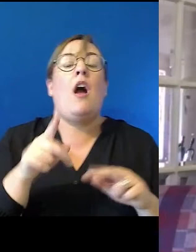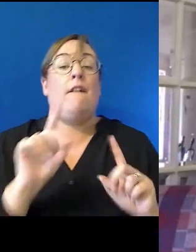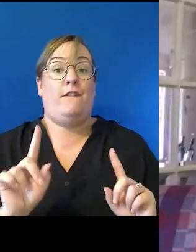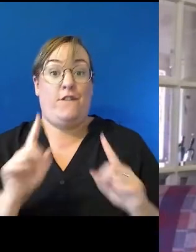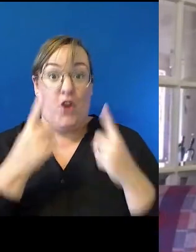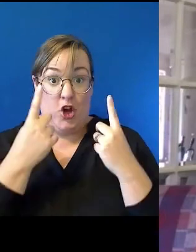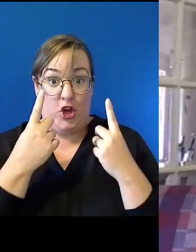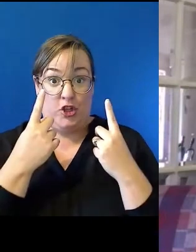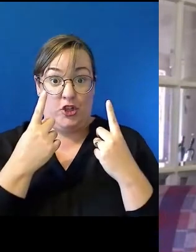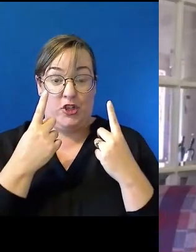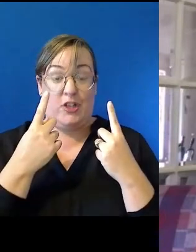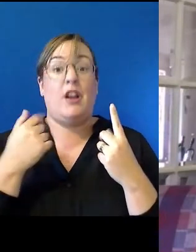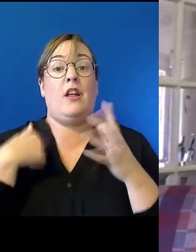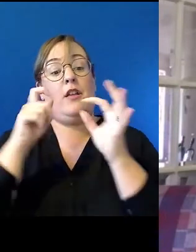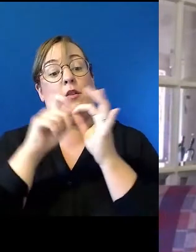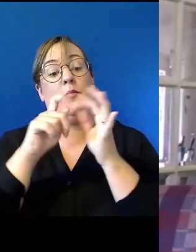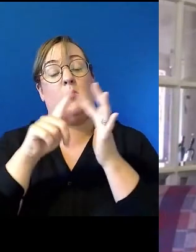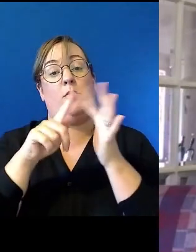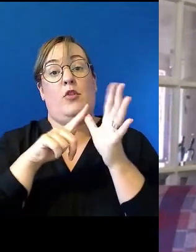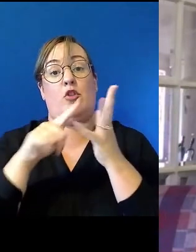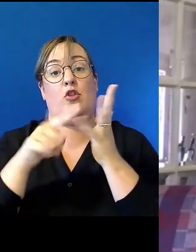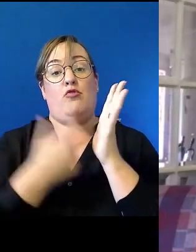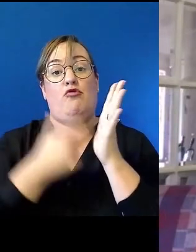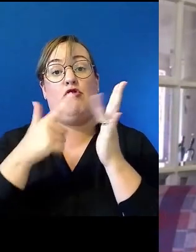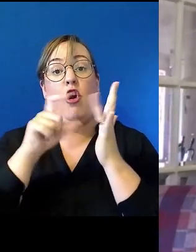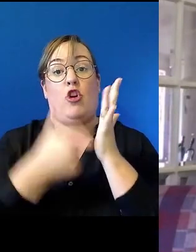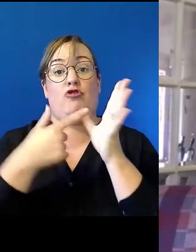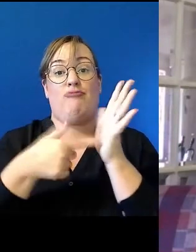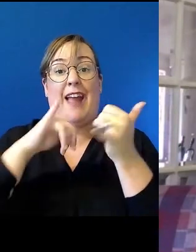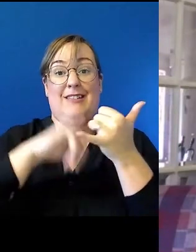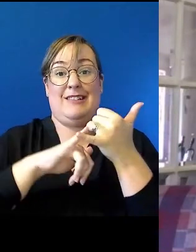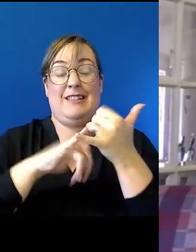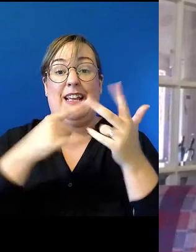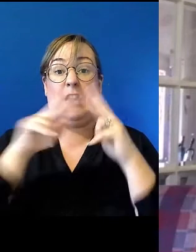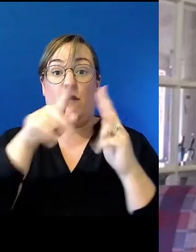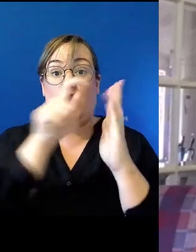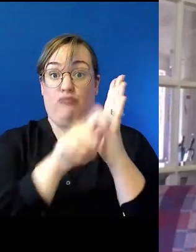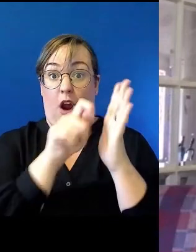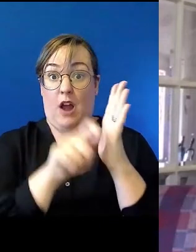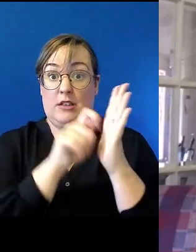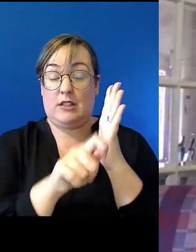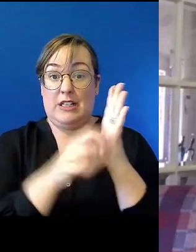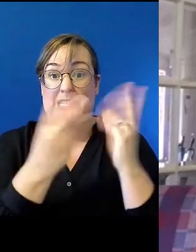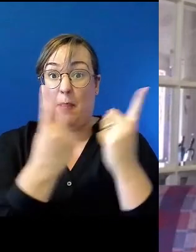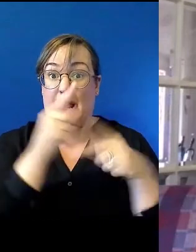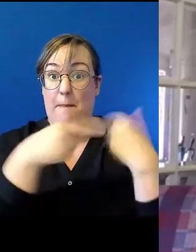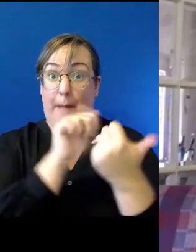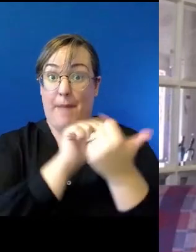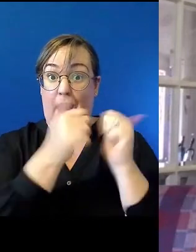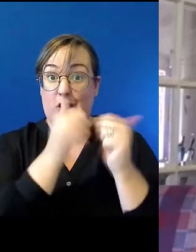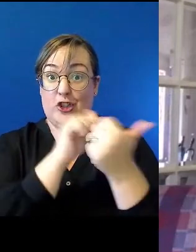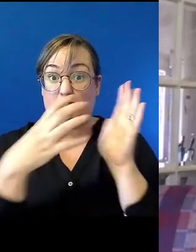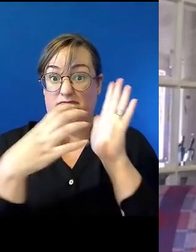bureaucrats have got to recognise that writing a little script about a partnership is not the end of it. That's the beginning of it.